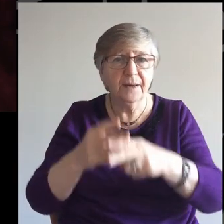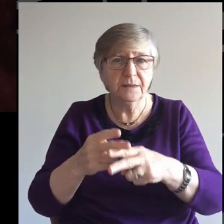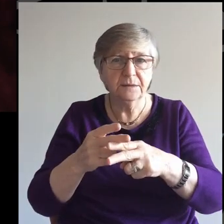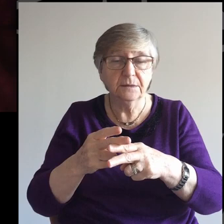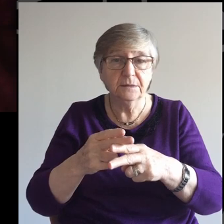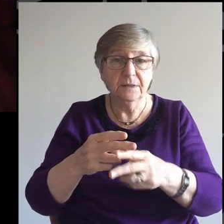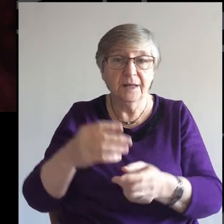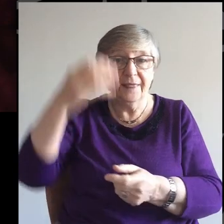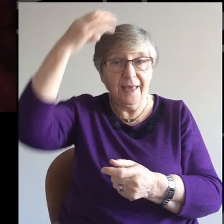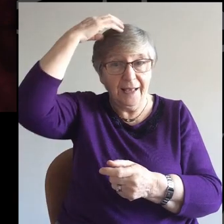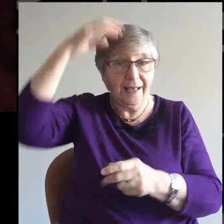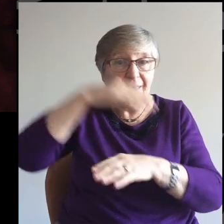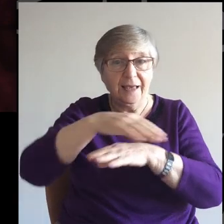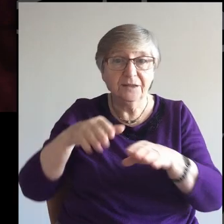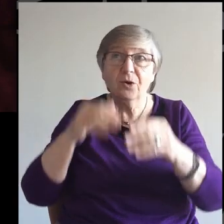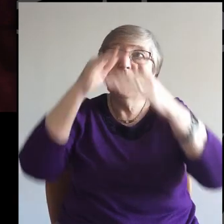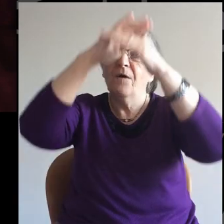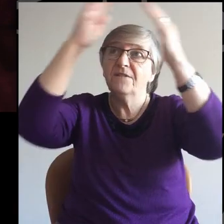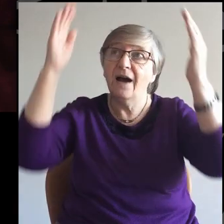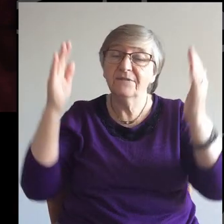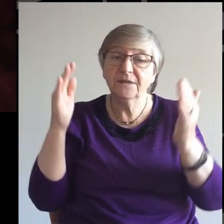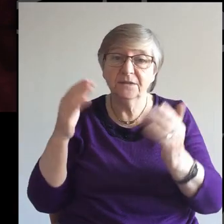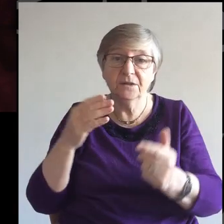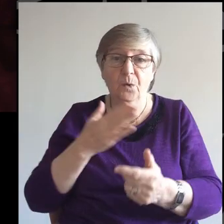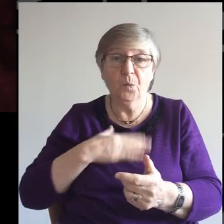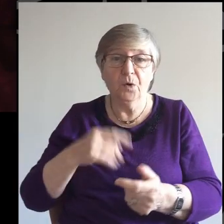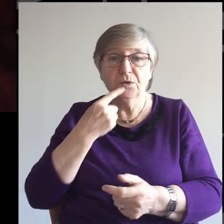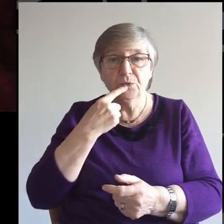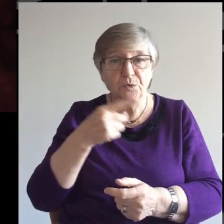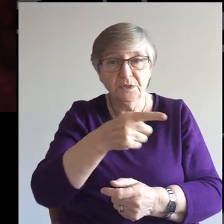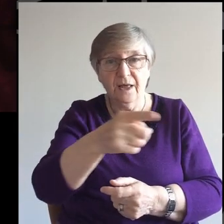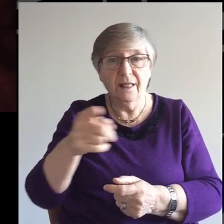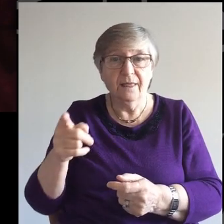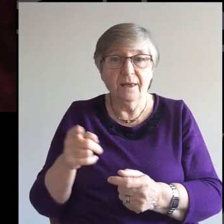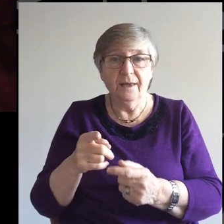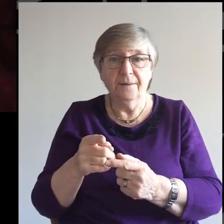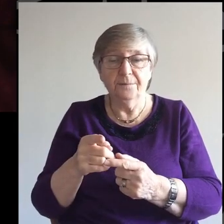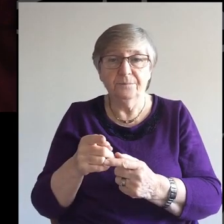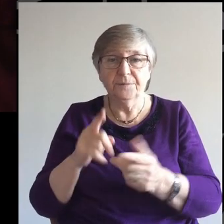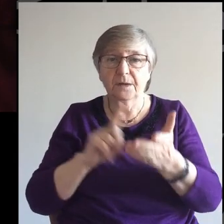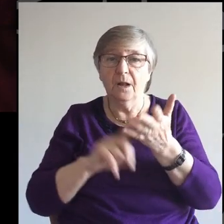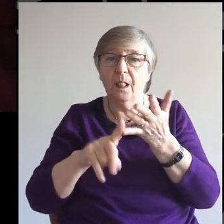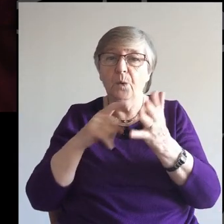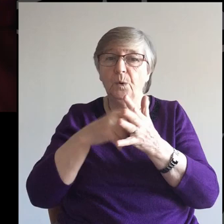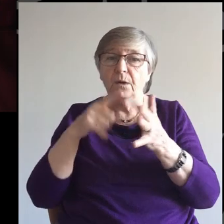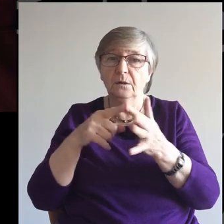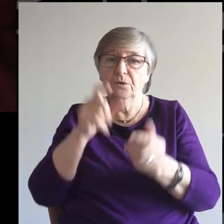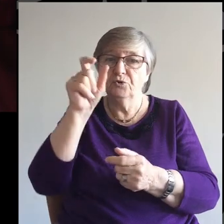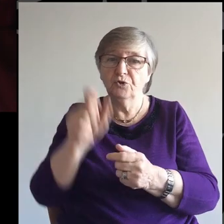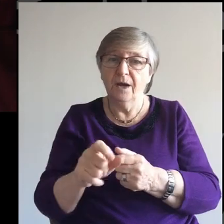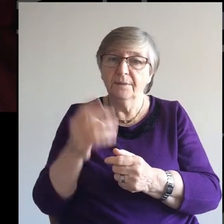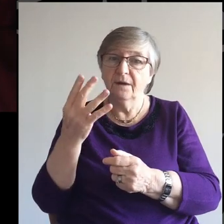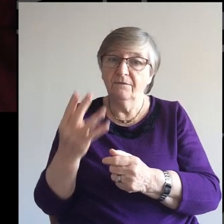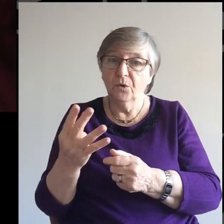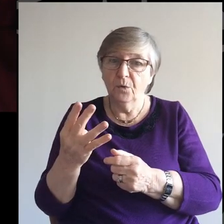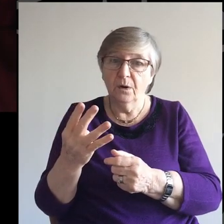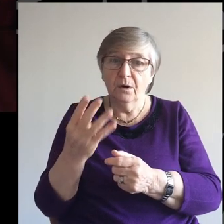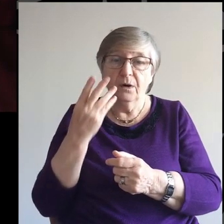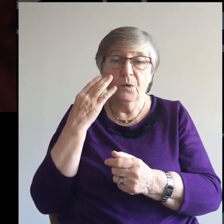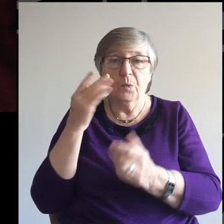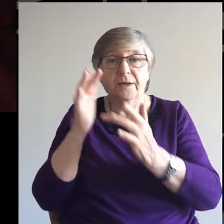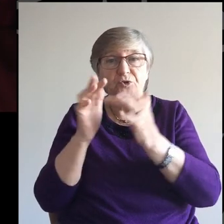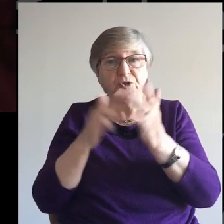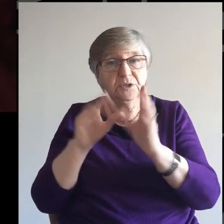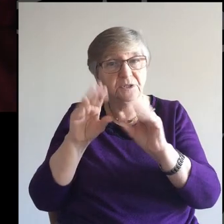of heaven's news that he wanted to share with them. And then Luke, in Luke chapter 4, after Jesus has